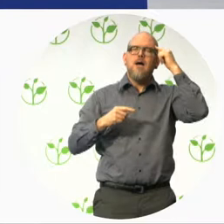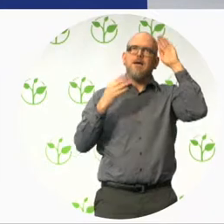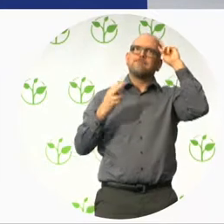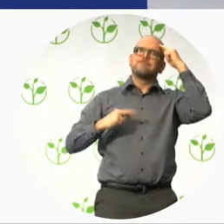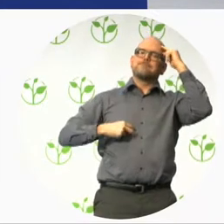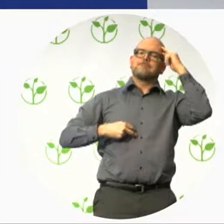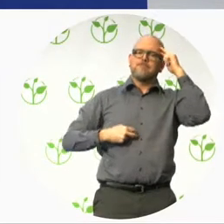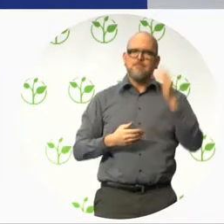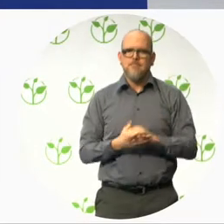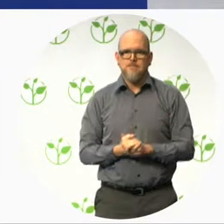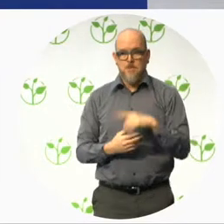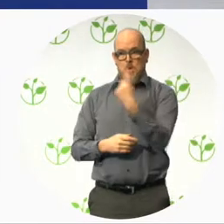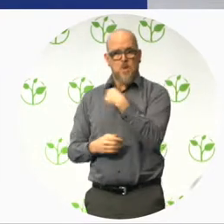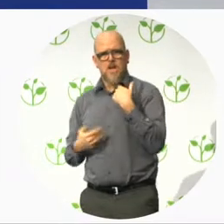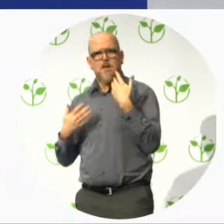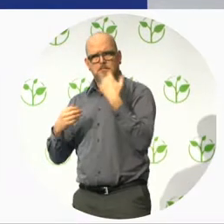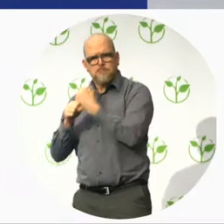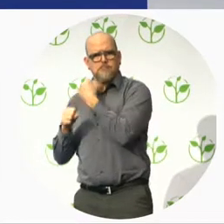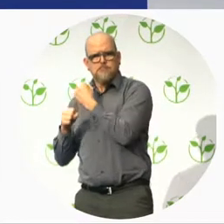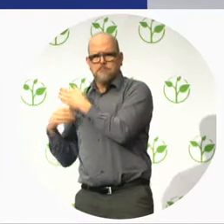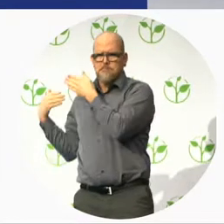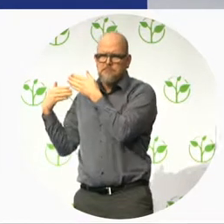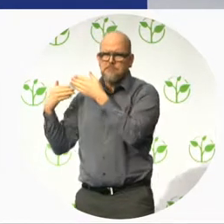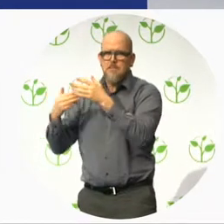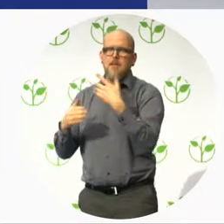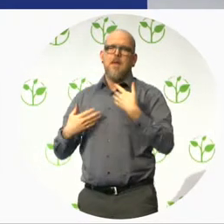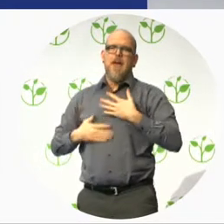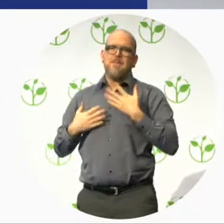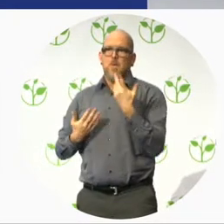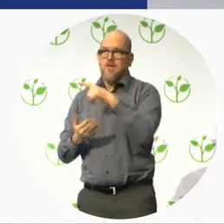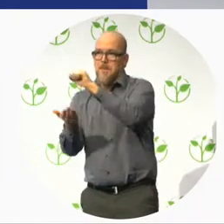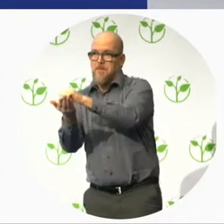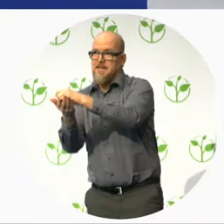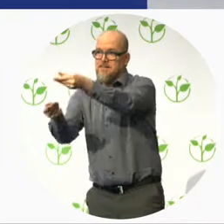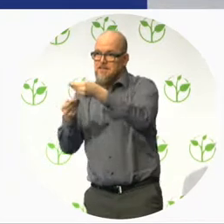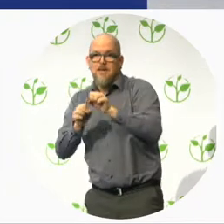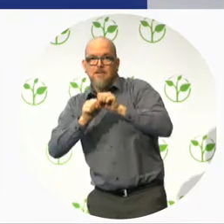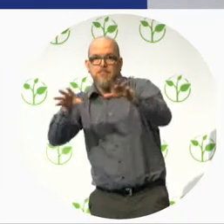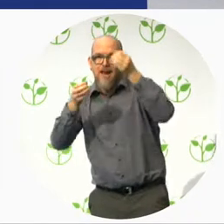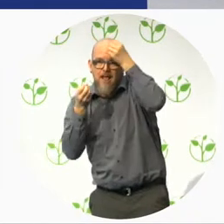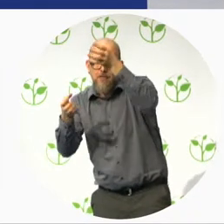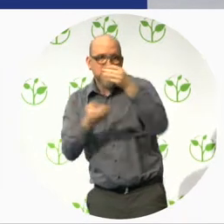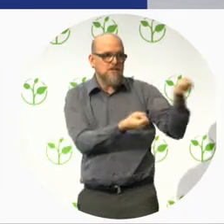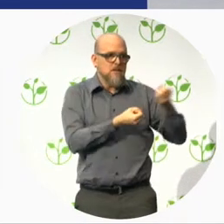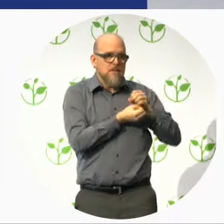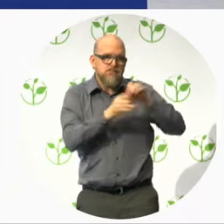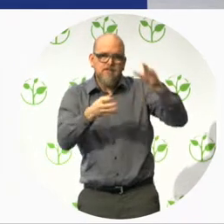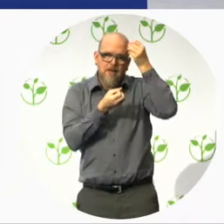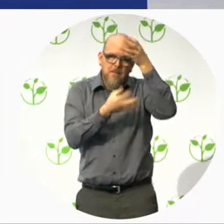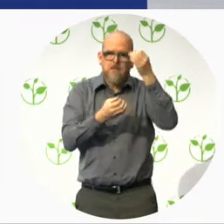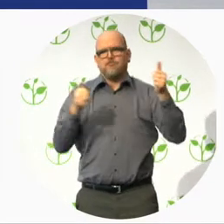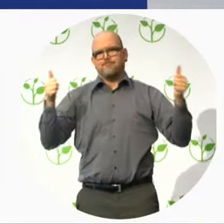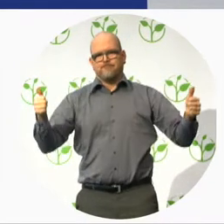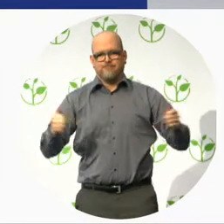we doing and they are supporting us every day in the field. And in my country, the press is a very